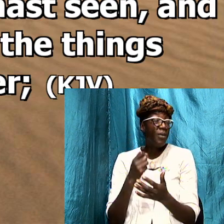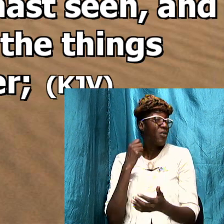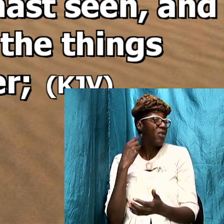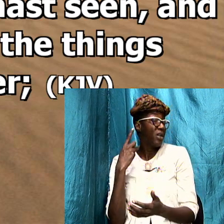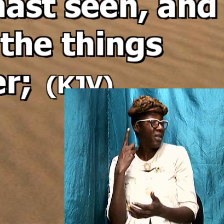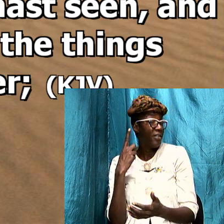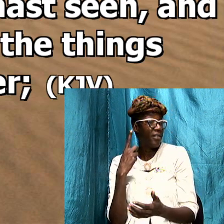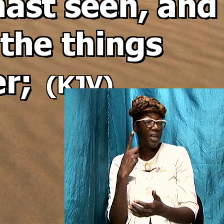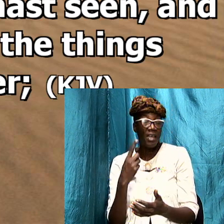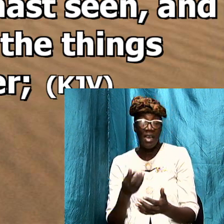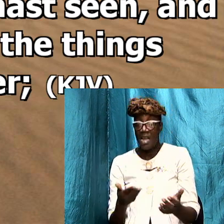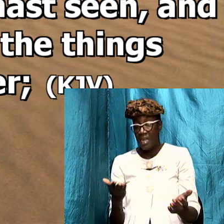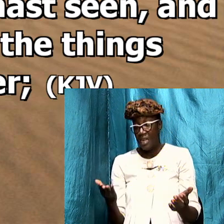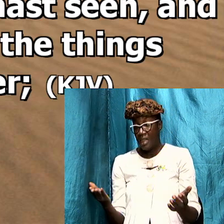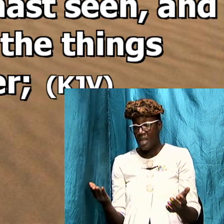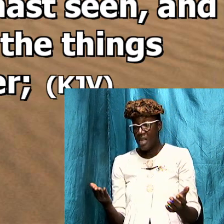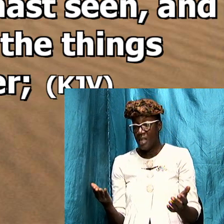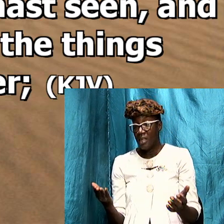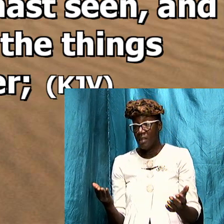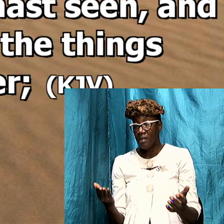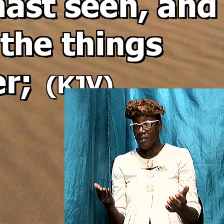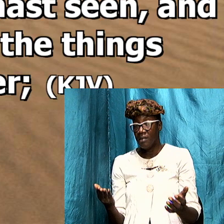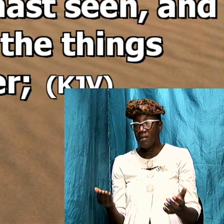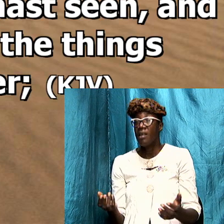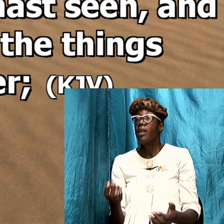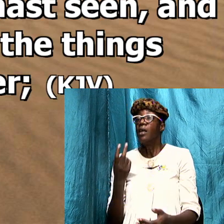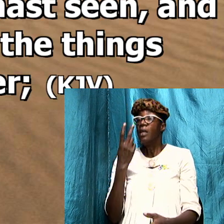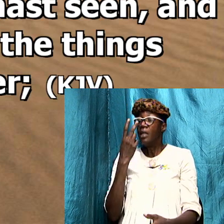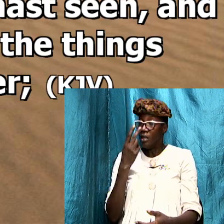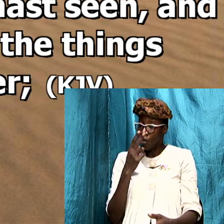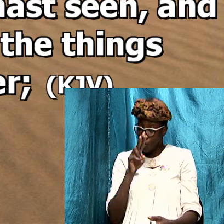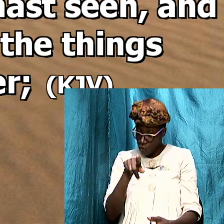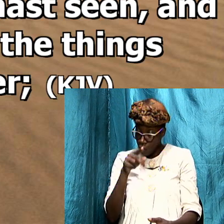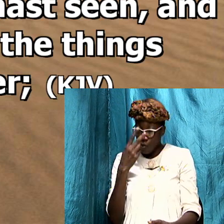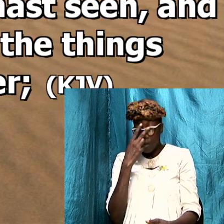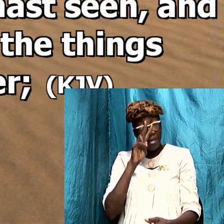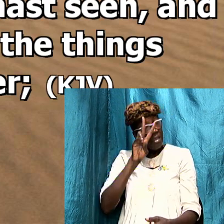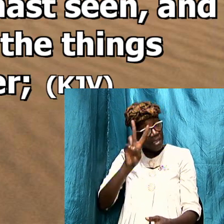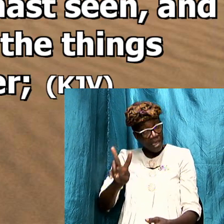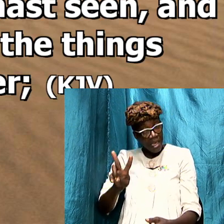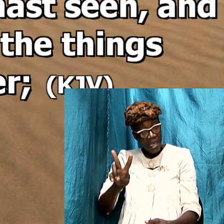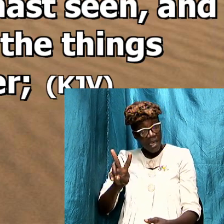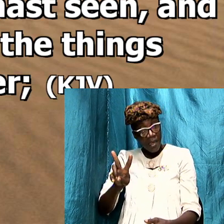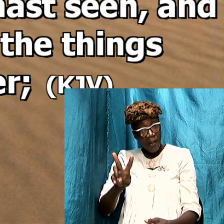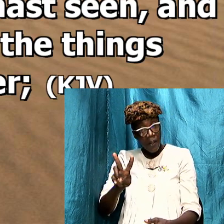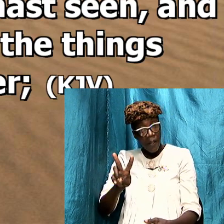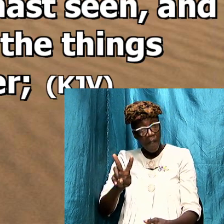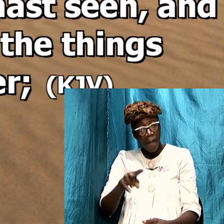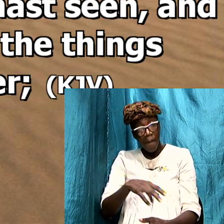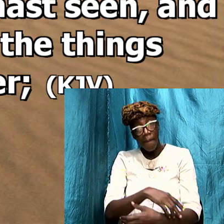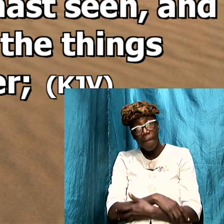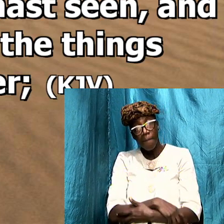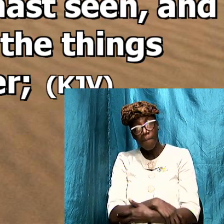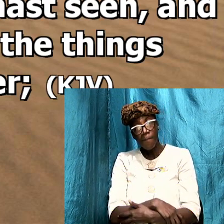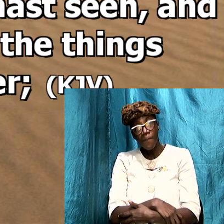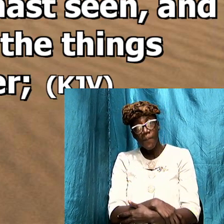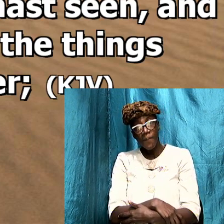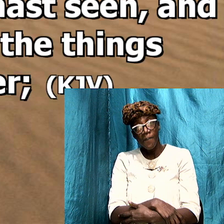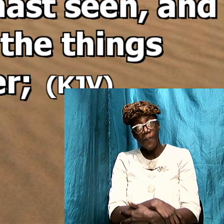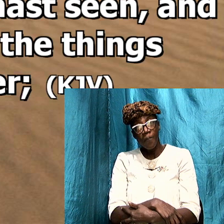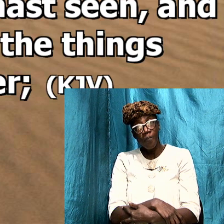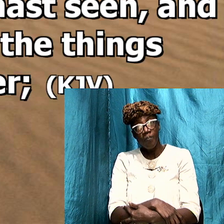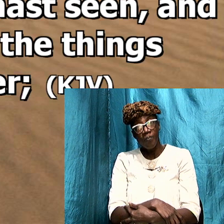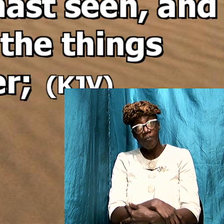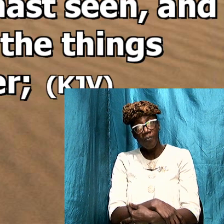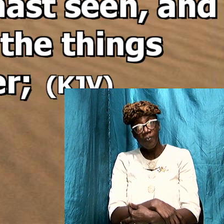the things which thou hast seen and Revelation chapter 1 takes care of that